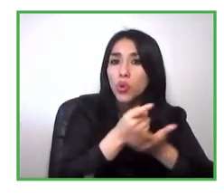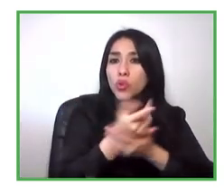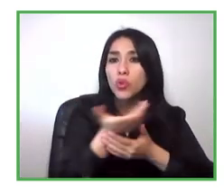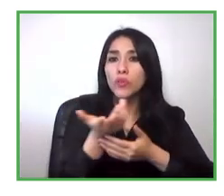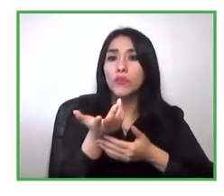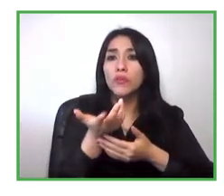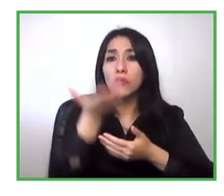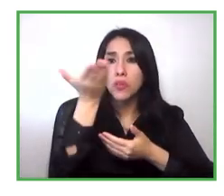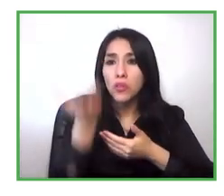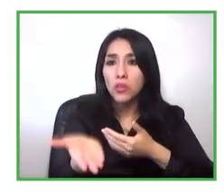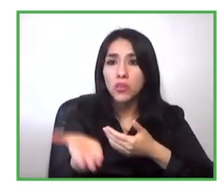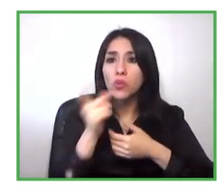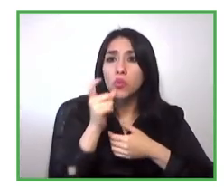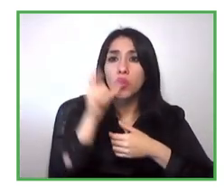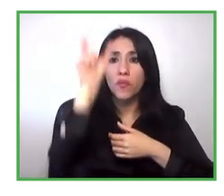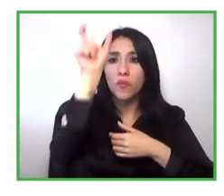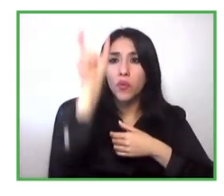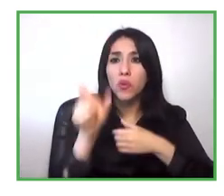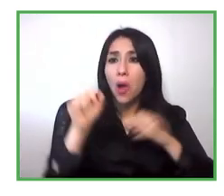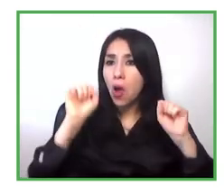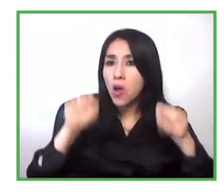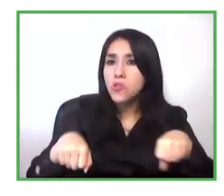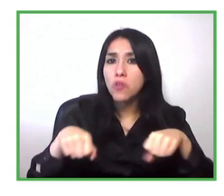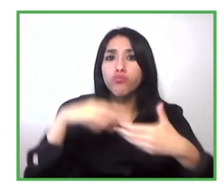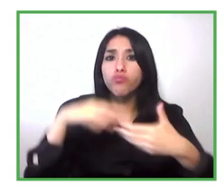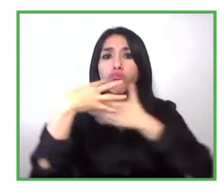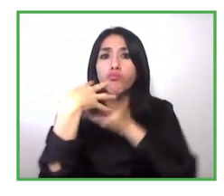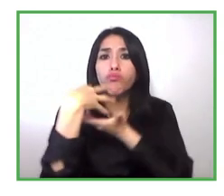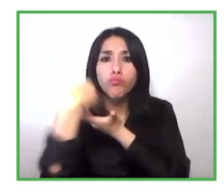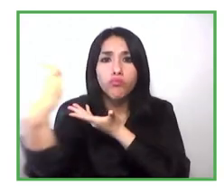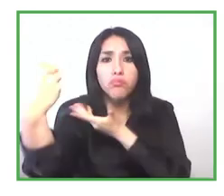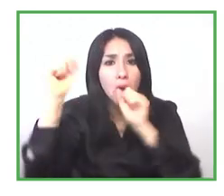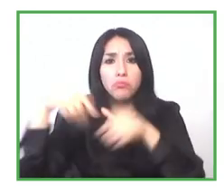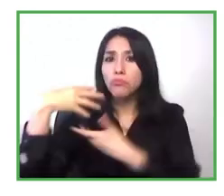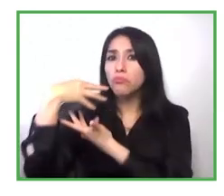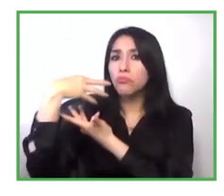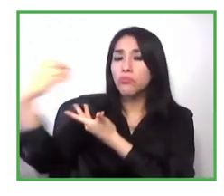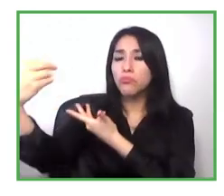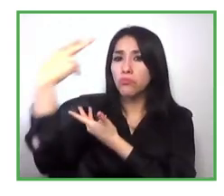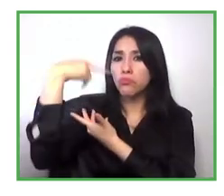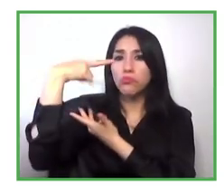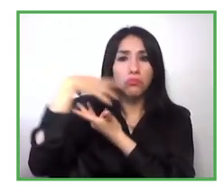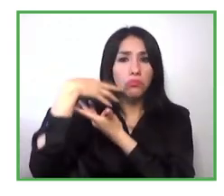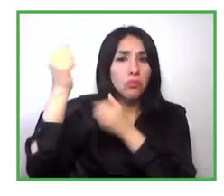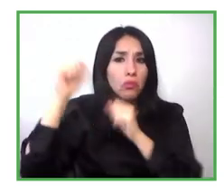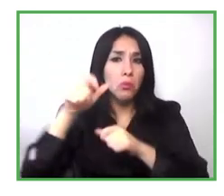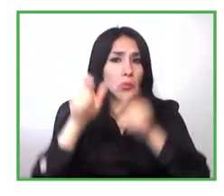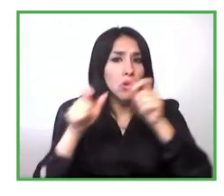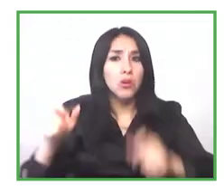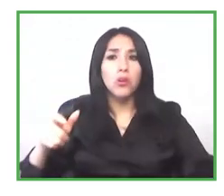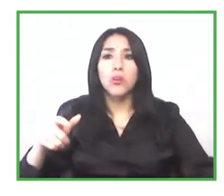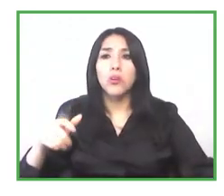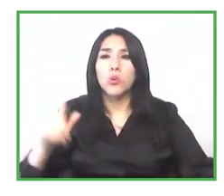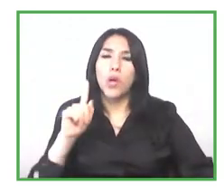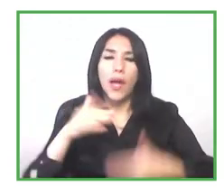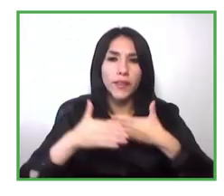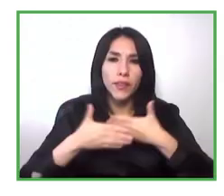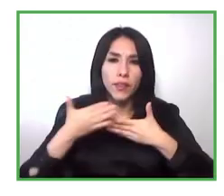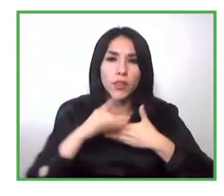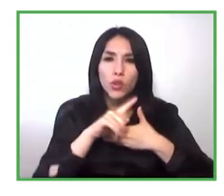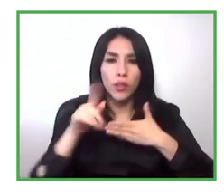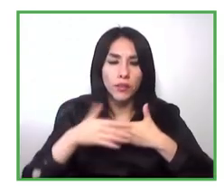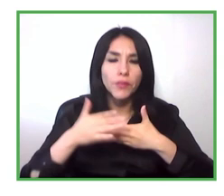and a model to create income that is sufficient and sustainable for the people who do not want to be employed by a company